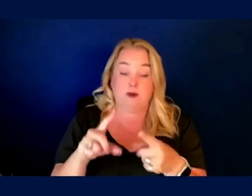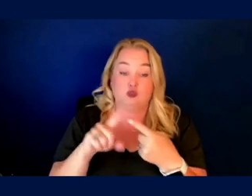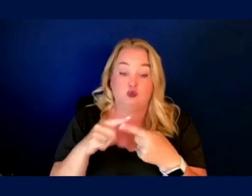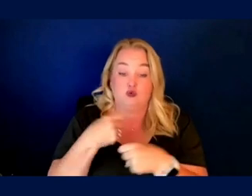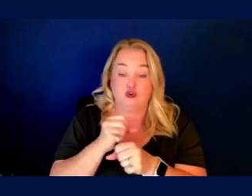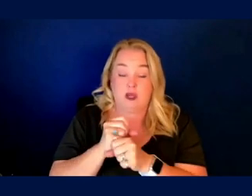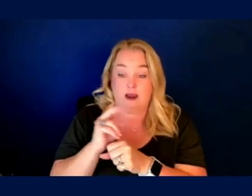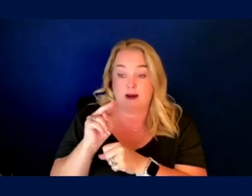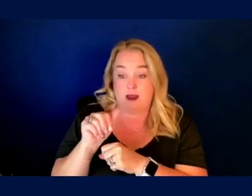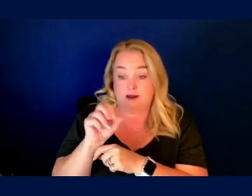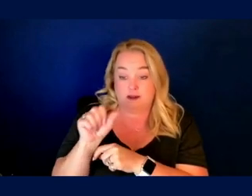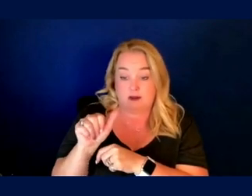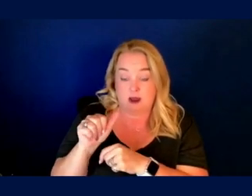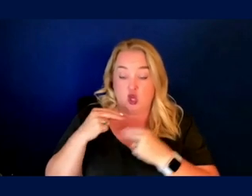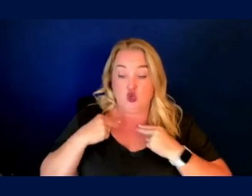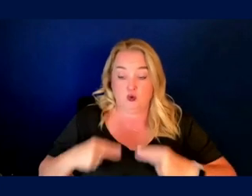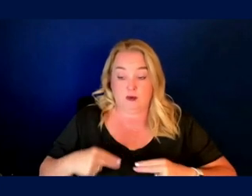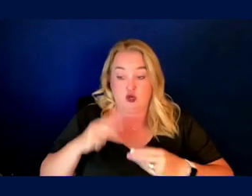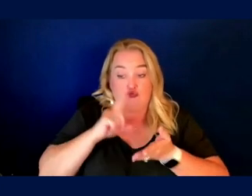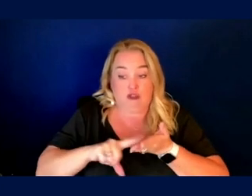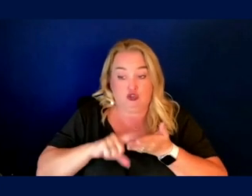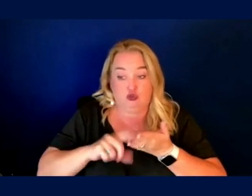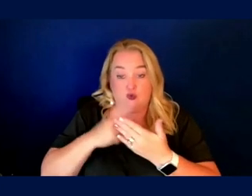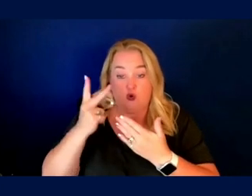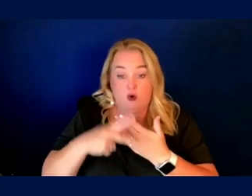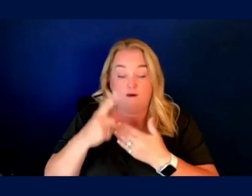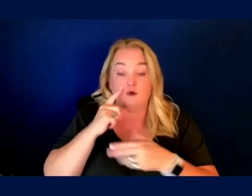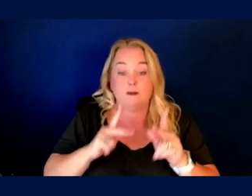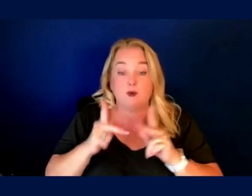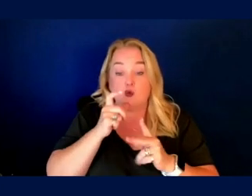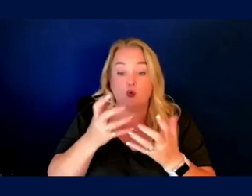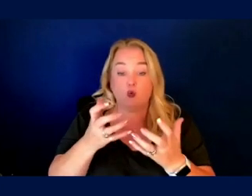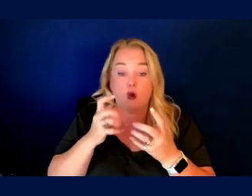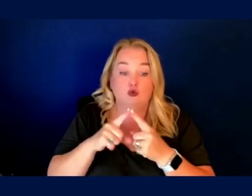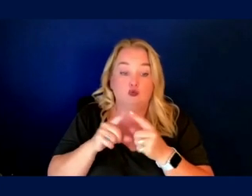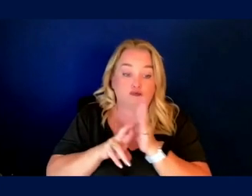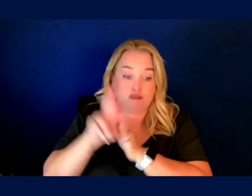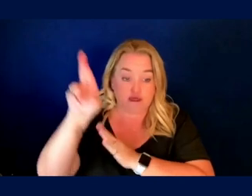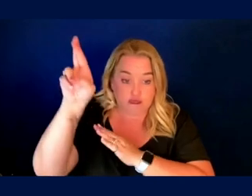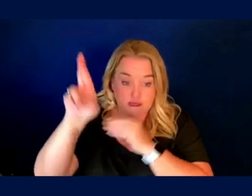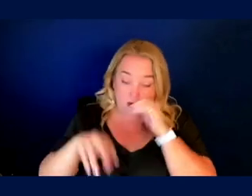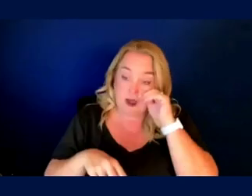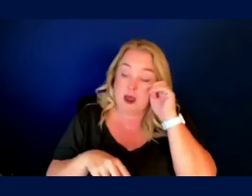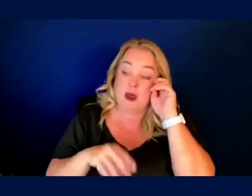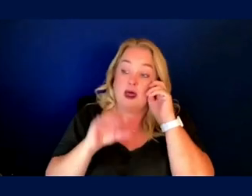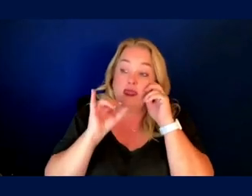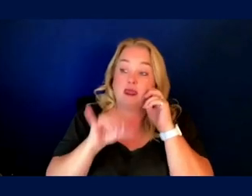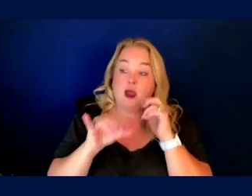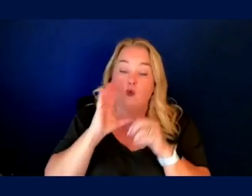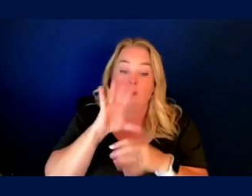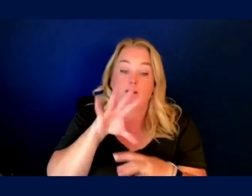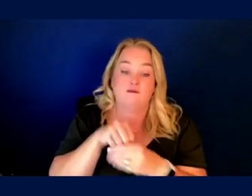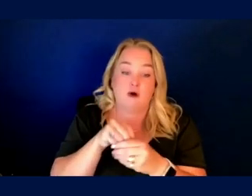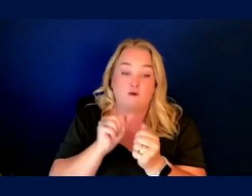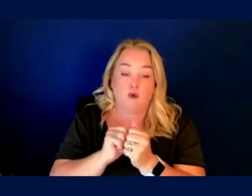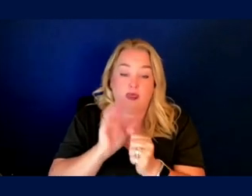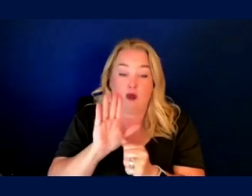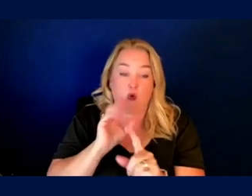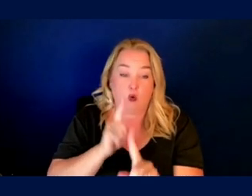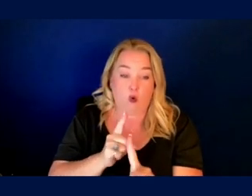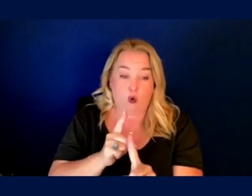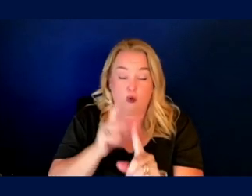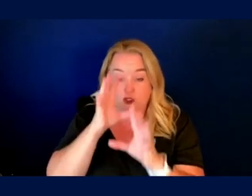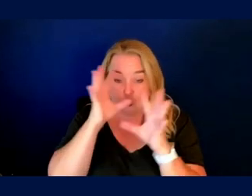NASA human research program for participants in commercial space flights, which would have as part of its goal to determine